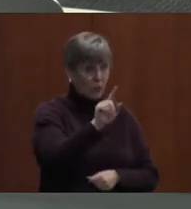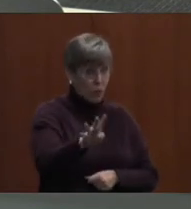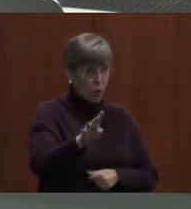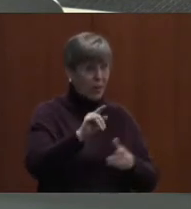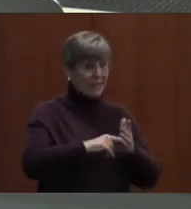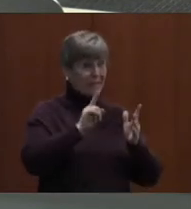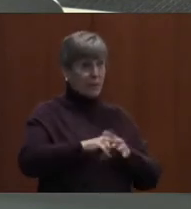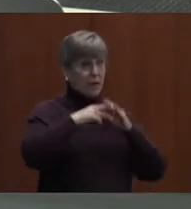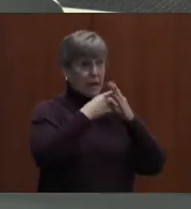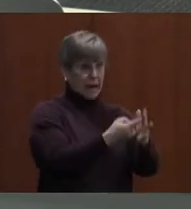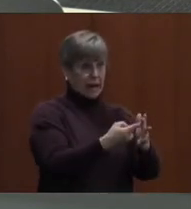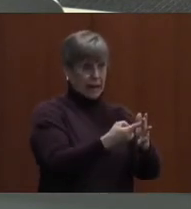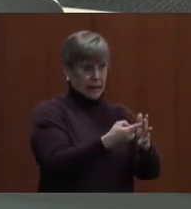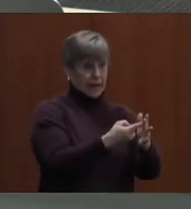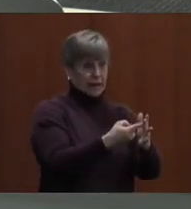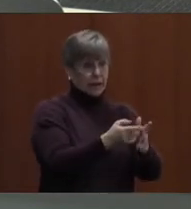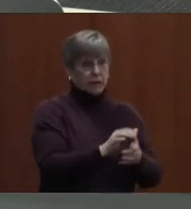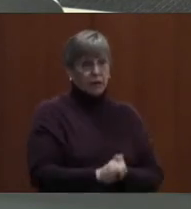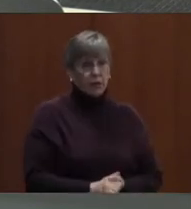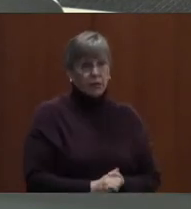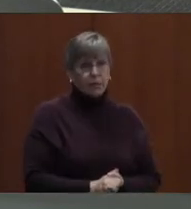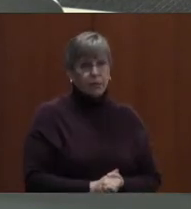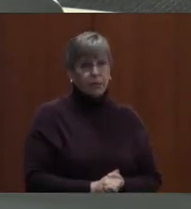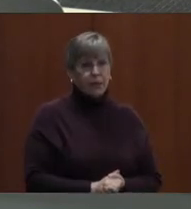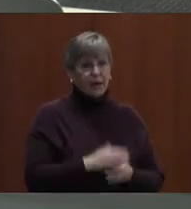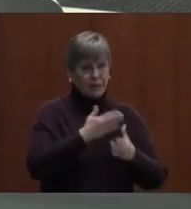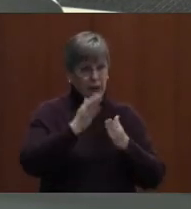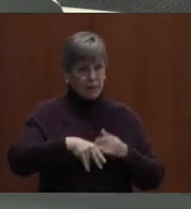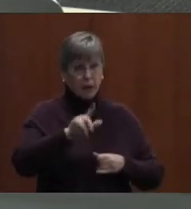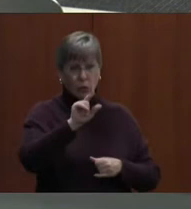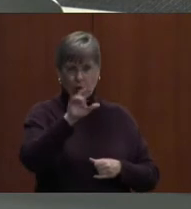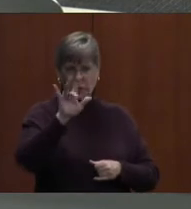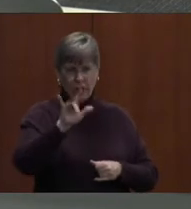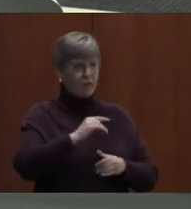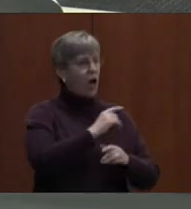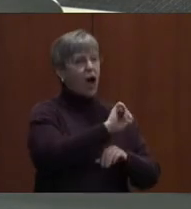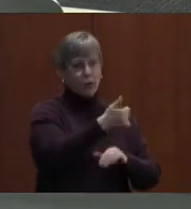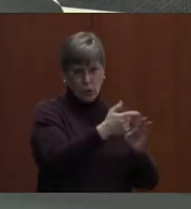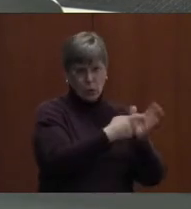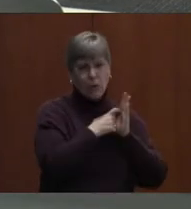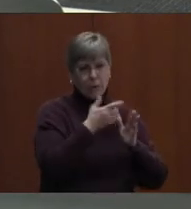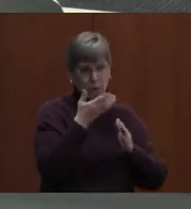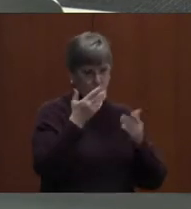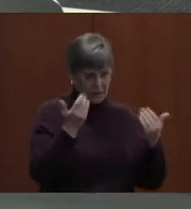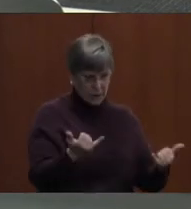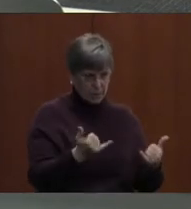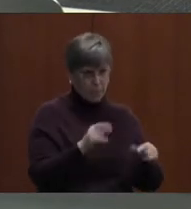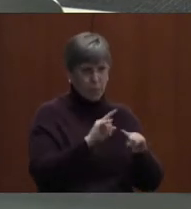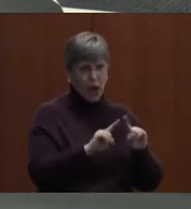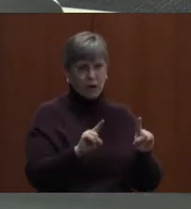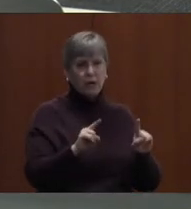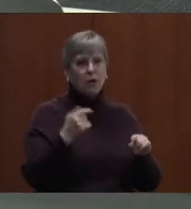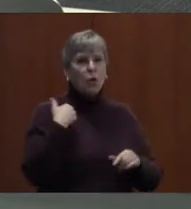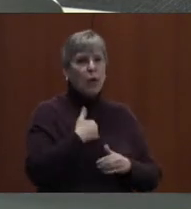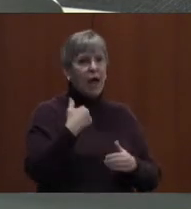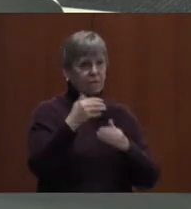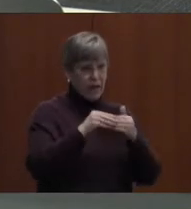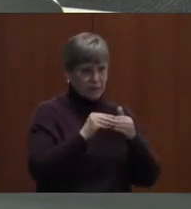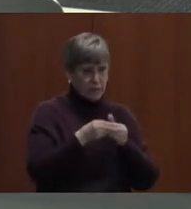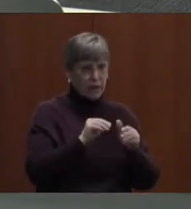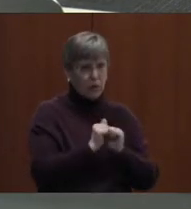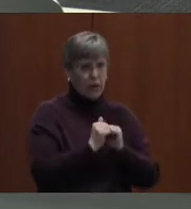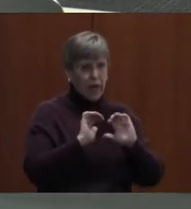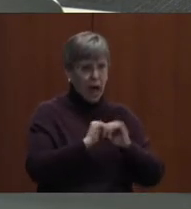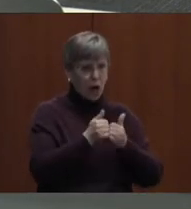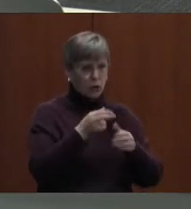the start of fiscal year 25. Thank you. There are other stipulations, but more or less, you know, we have some flexibility with how